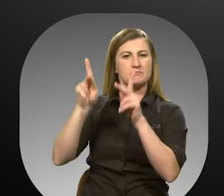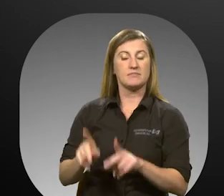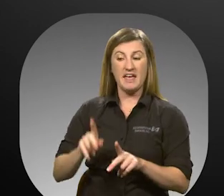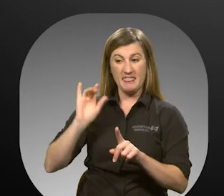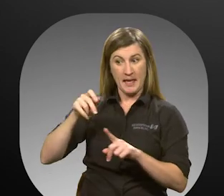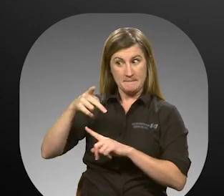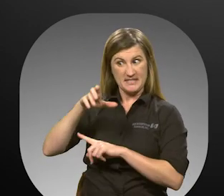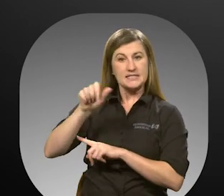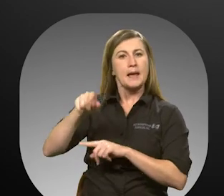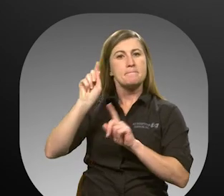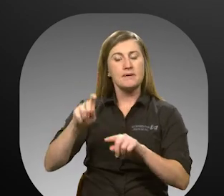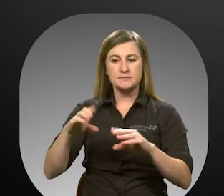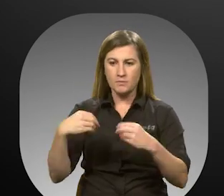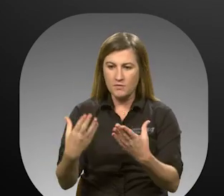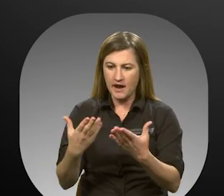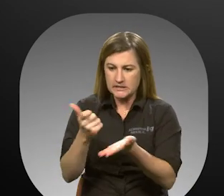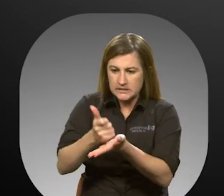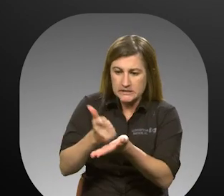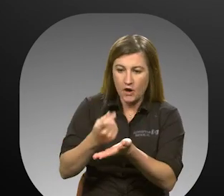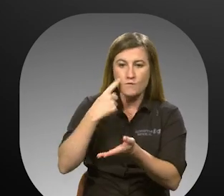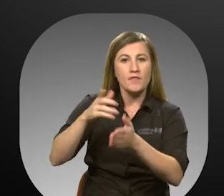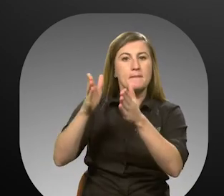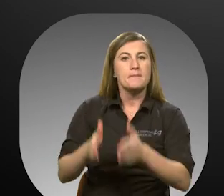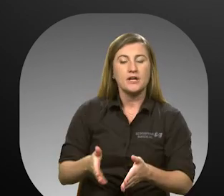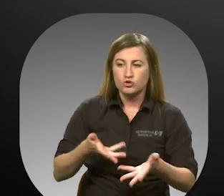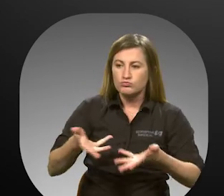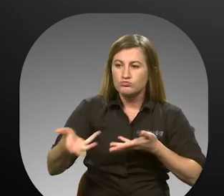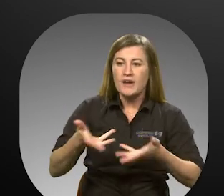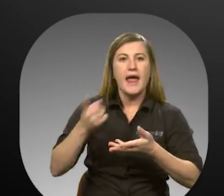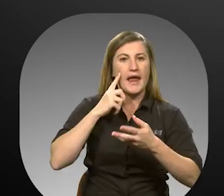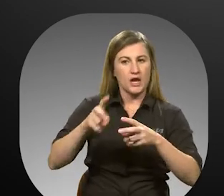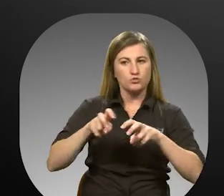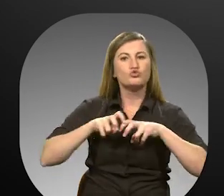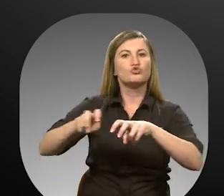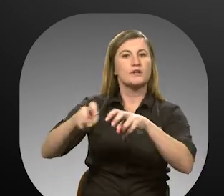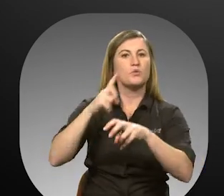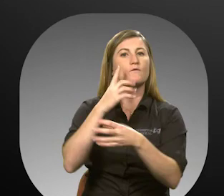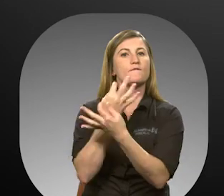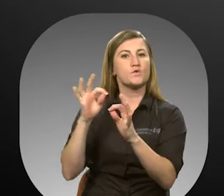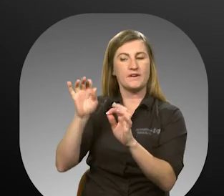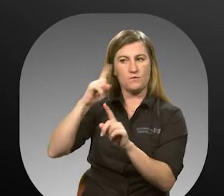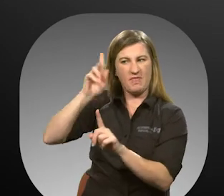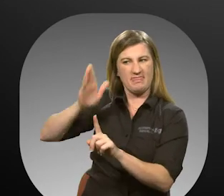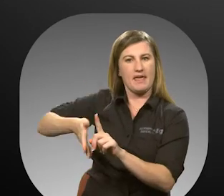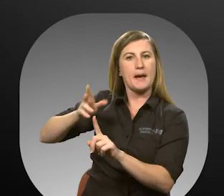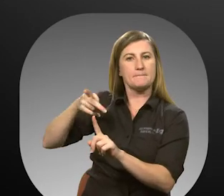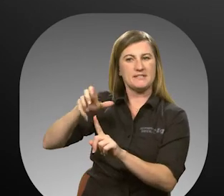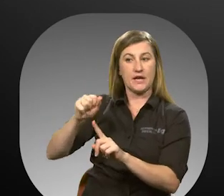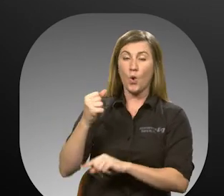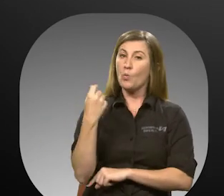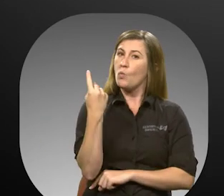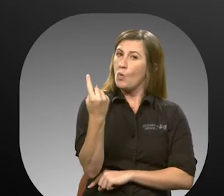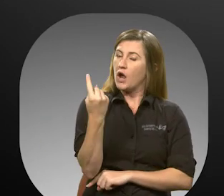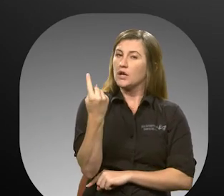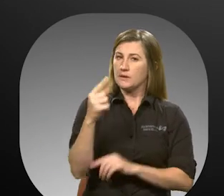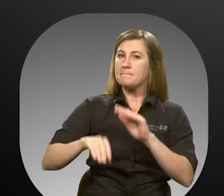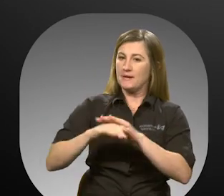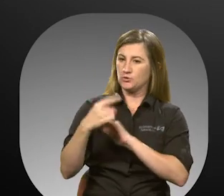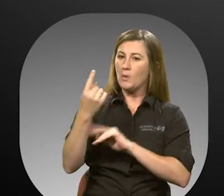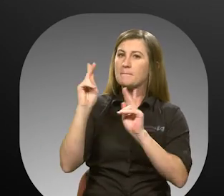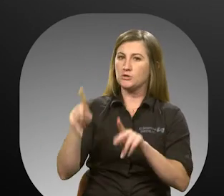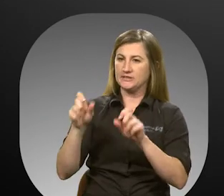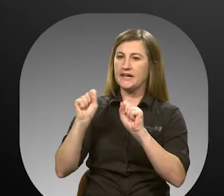be able to provide the necessary assistance to the passenger and will be transported free of charge. Only one PCA may ride free of charge.